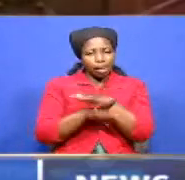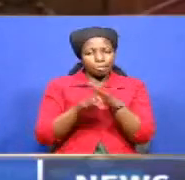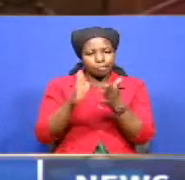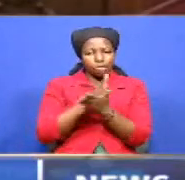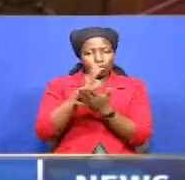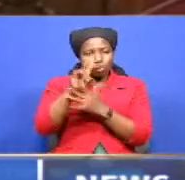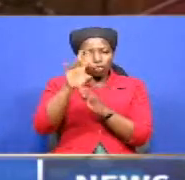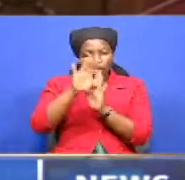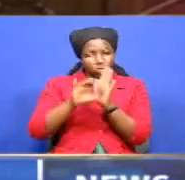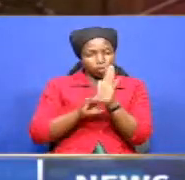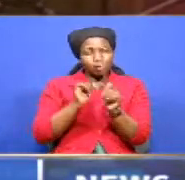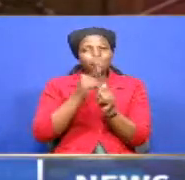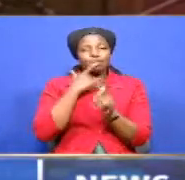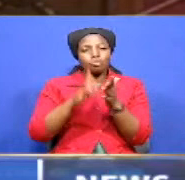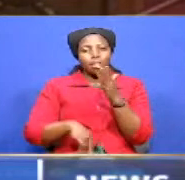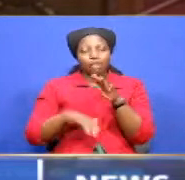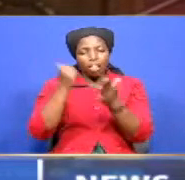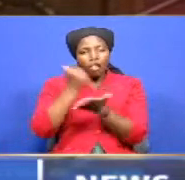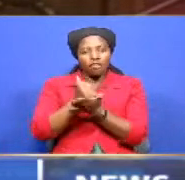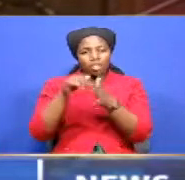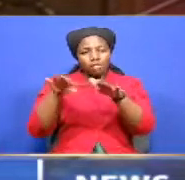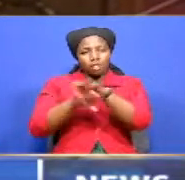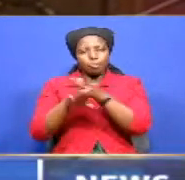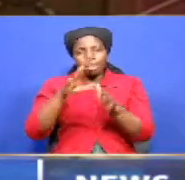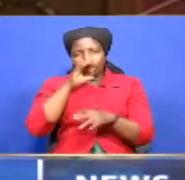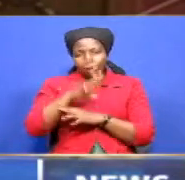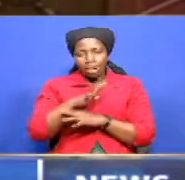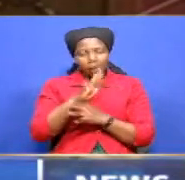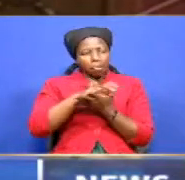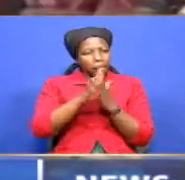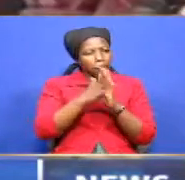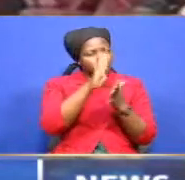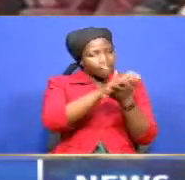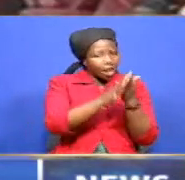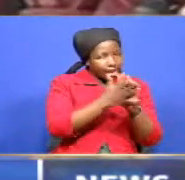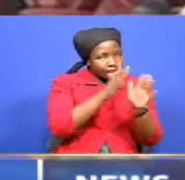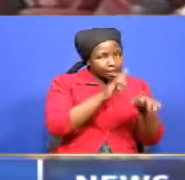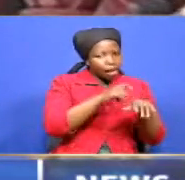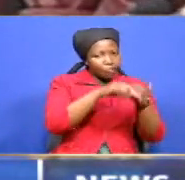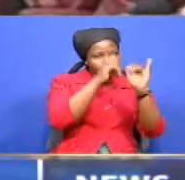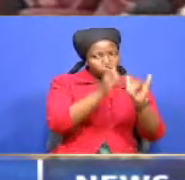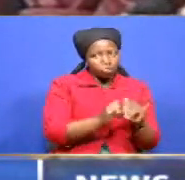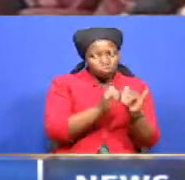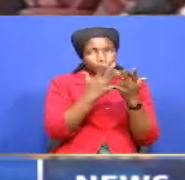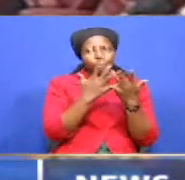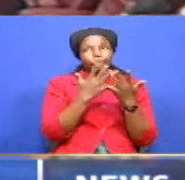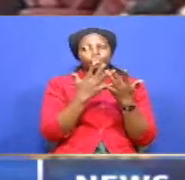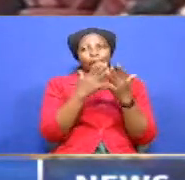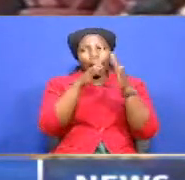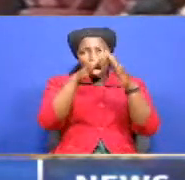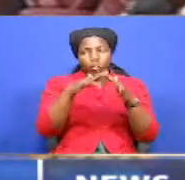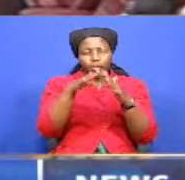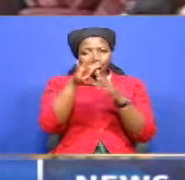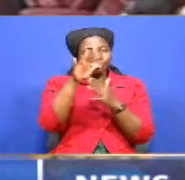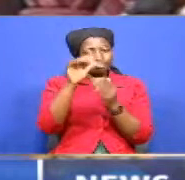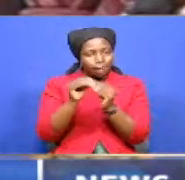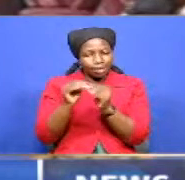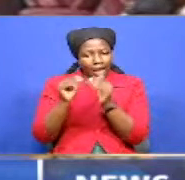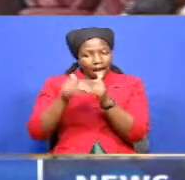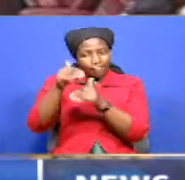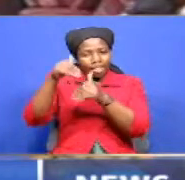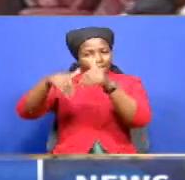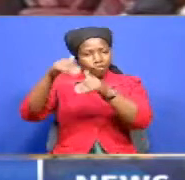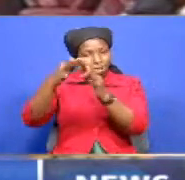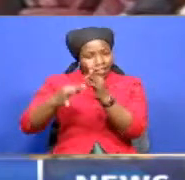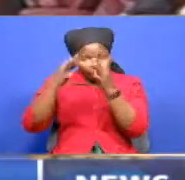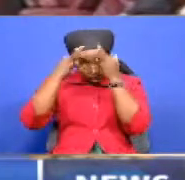that the office of the Deputy Speaker shall become vacant when the new House of Parliament meets after an election if the relevant House resolves to ask